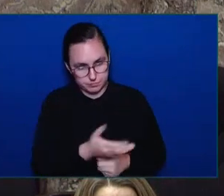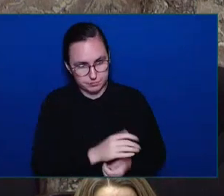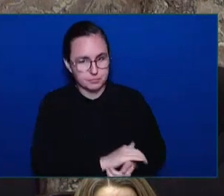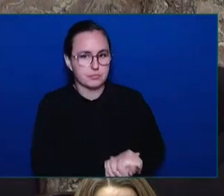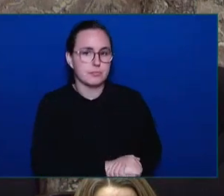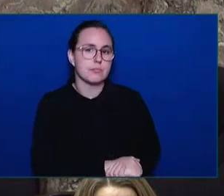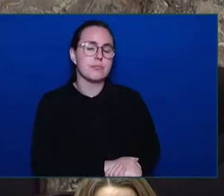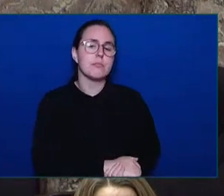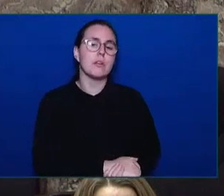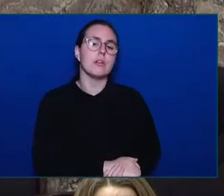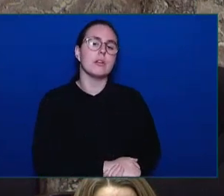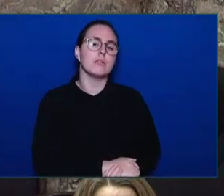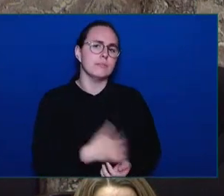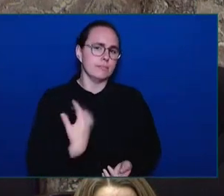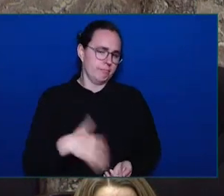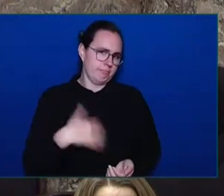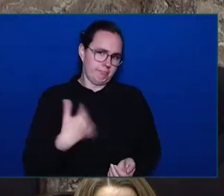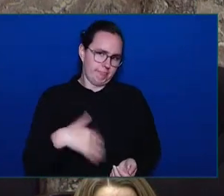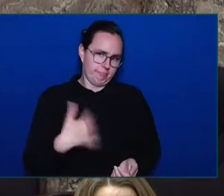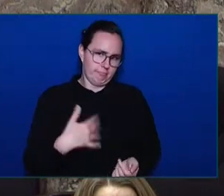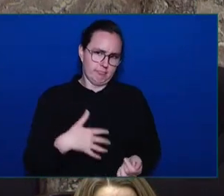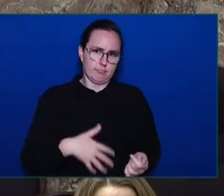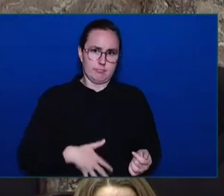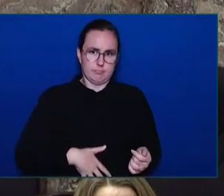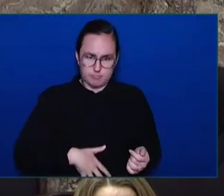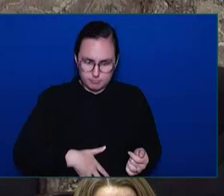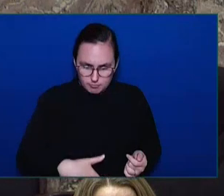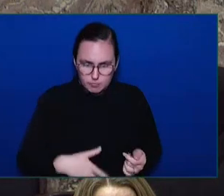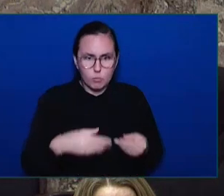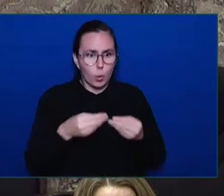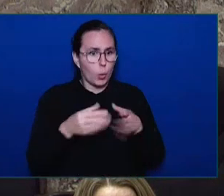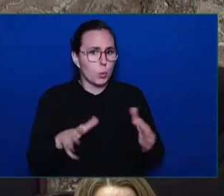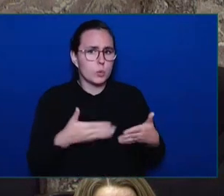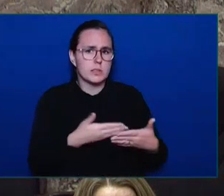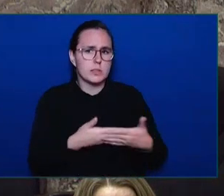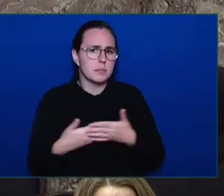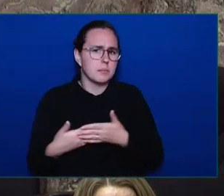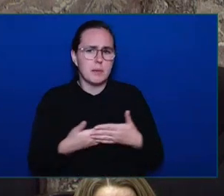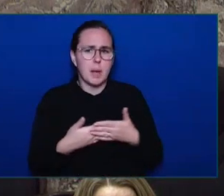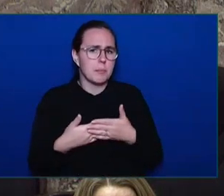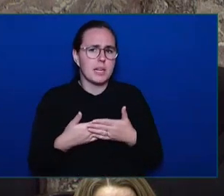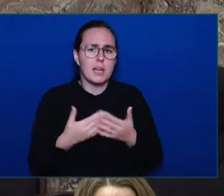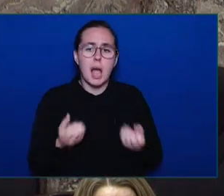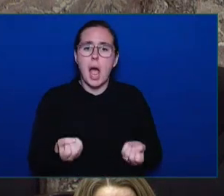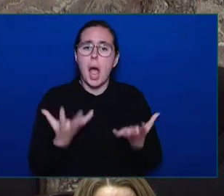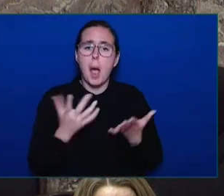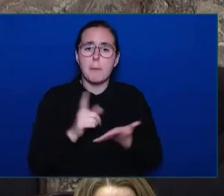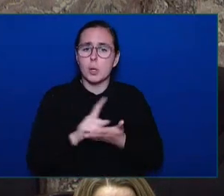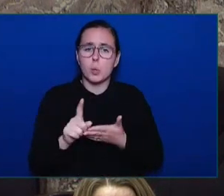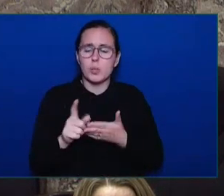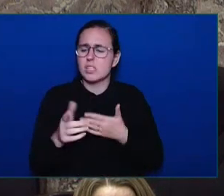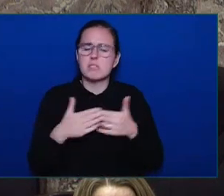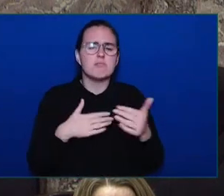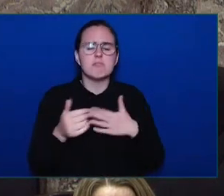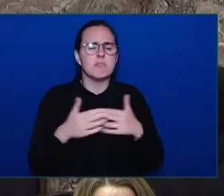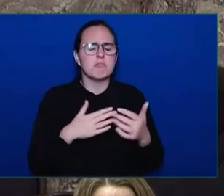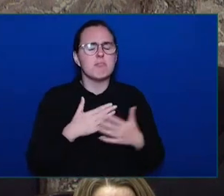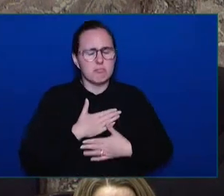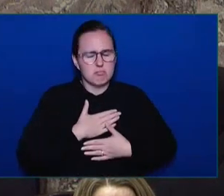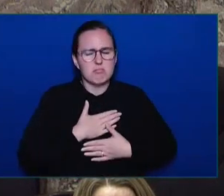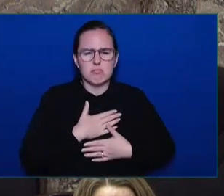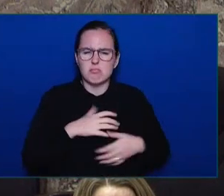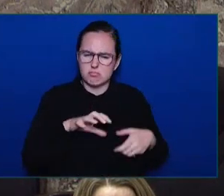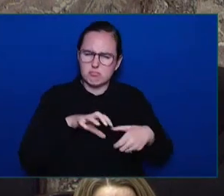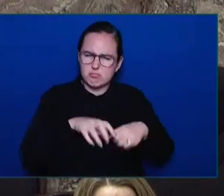pregnancy is a traumatic thing for all involved. It's an awful thing, and very difficult